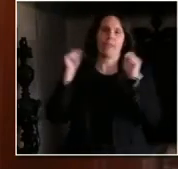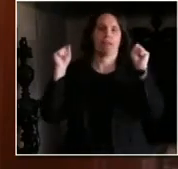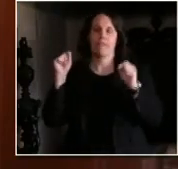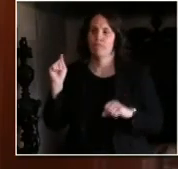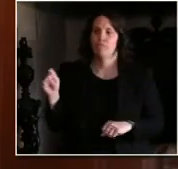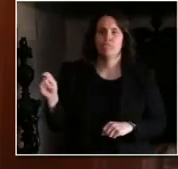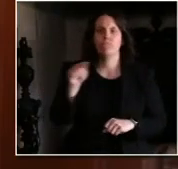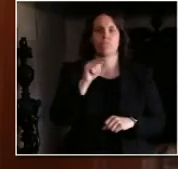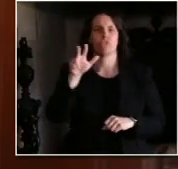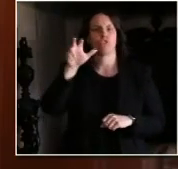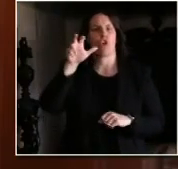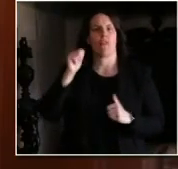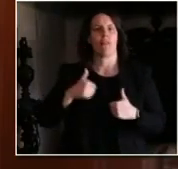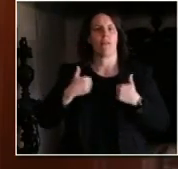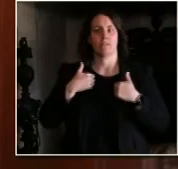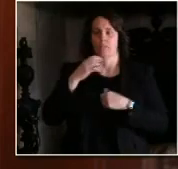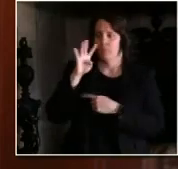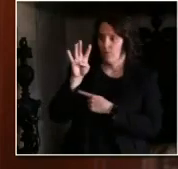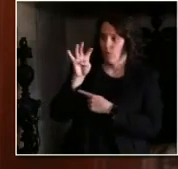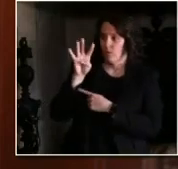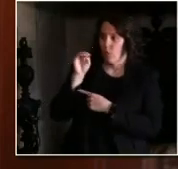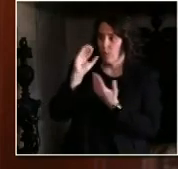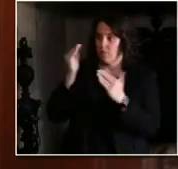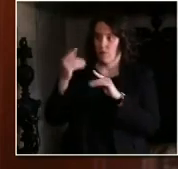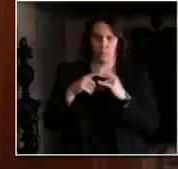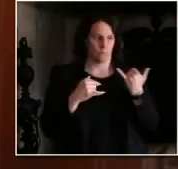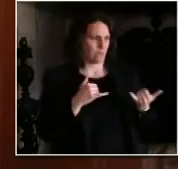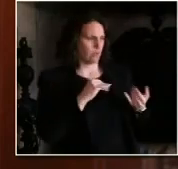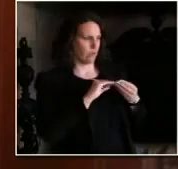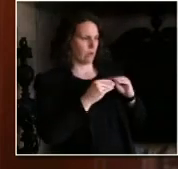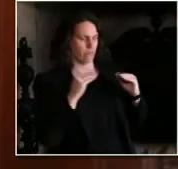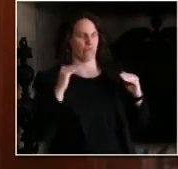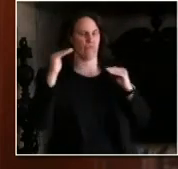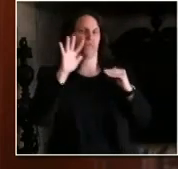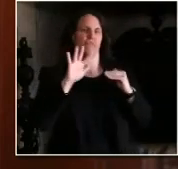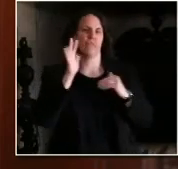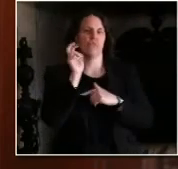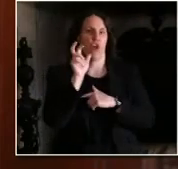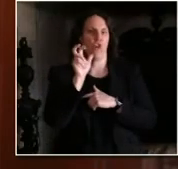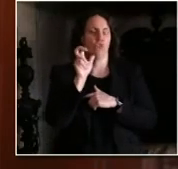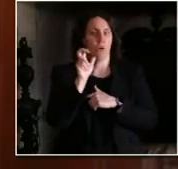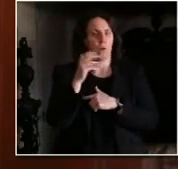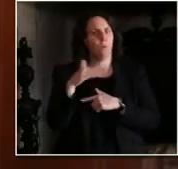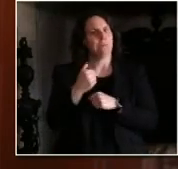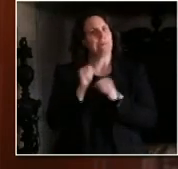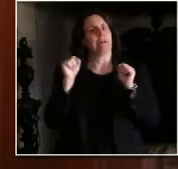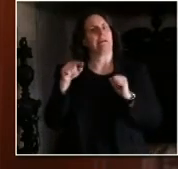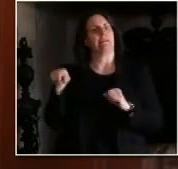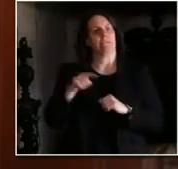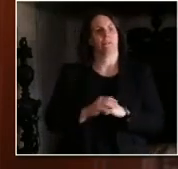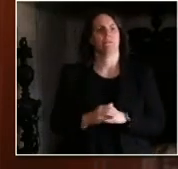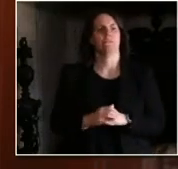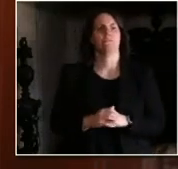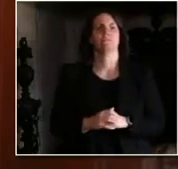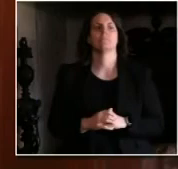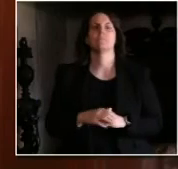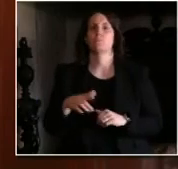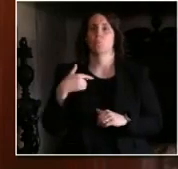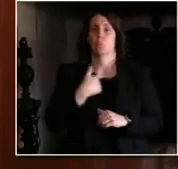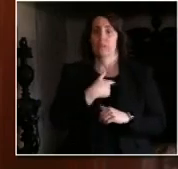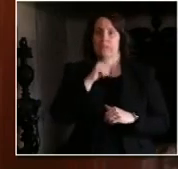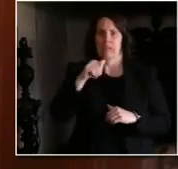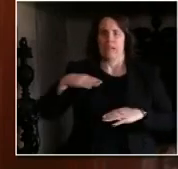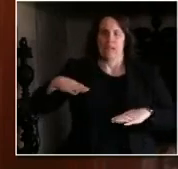lives. We have helped flatten the curve, which has resulted in fewer cases and hospitalizations, and folks,